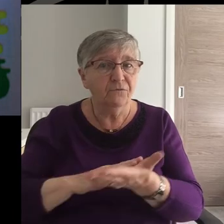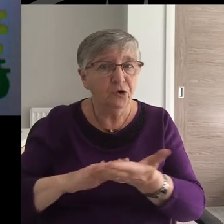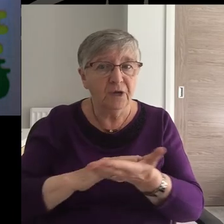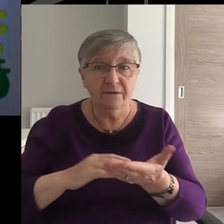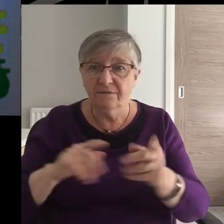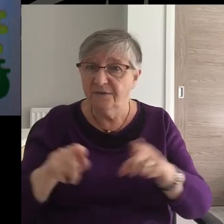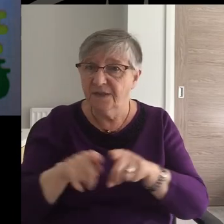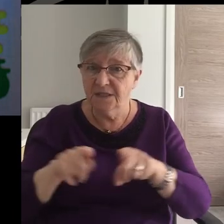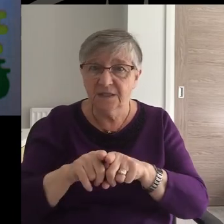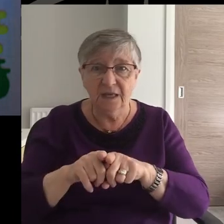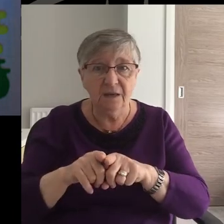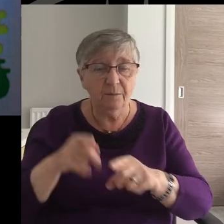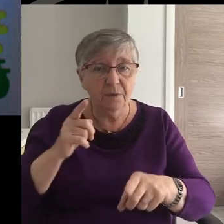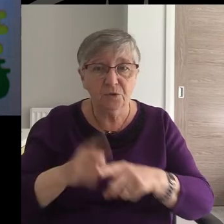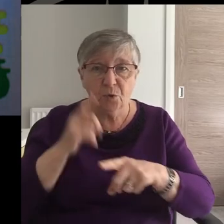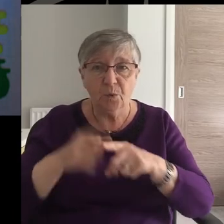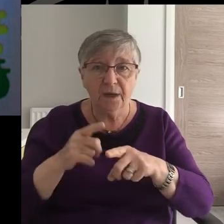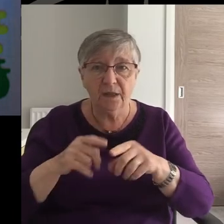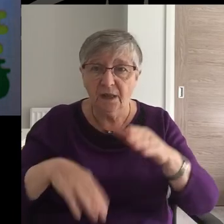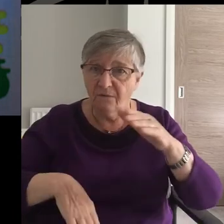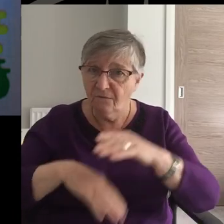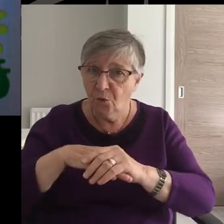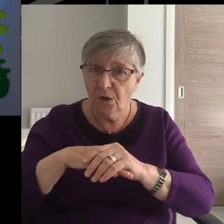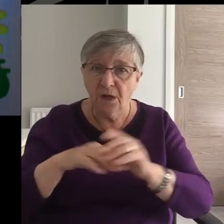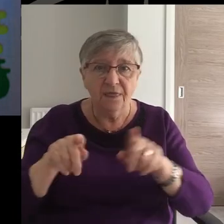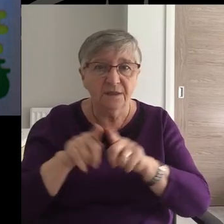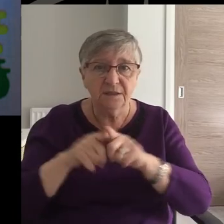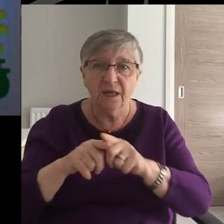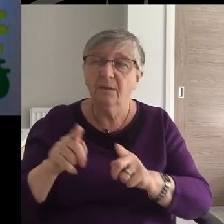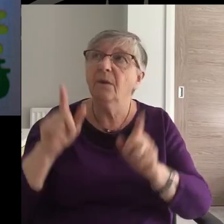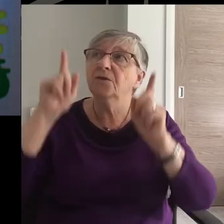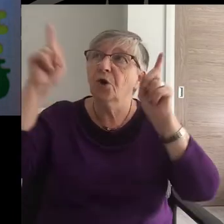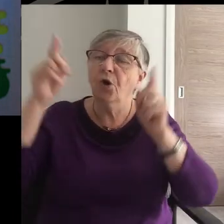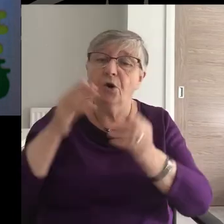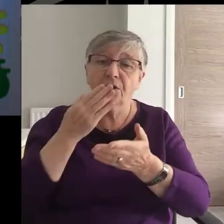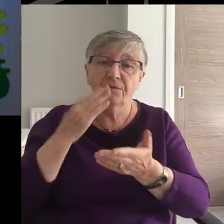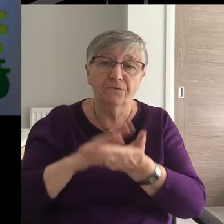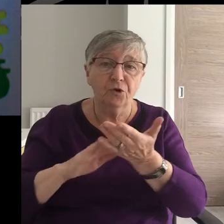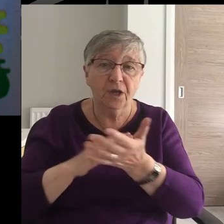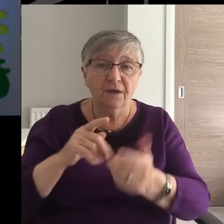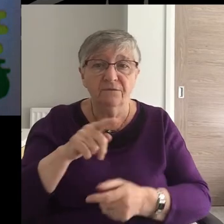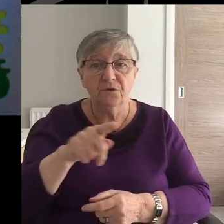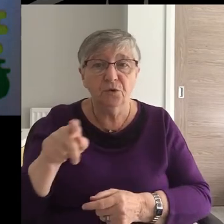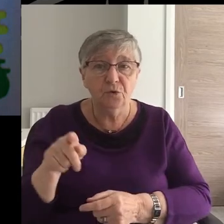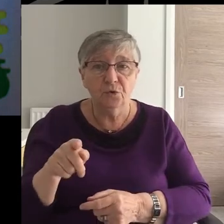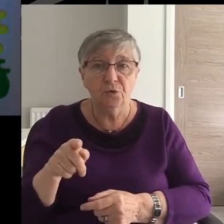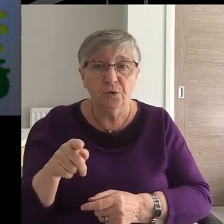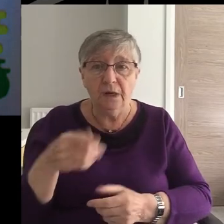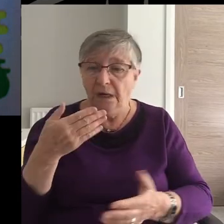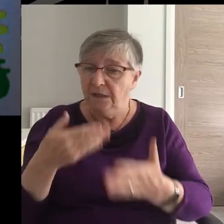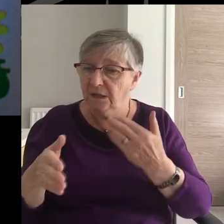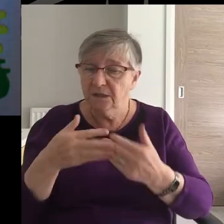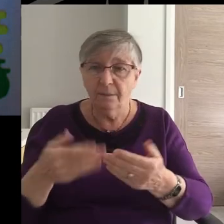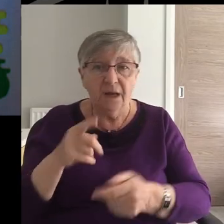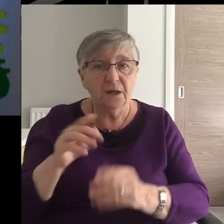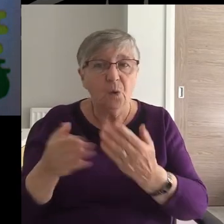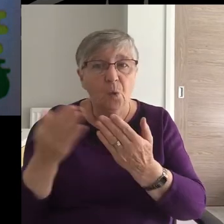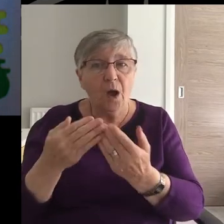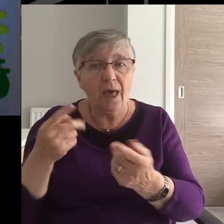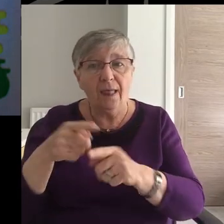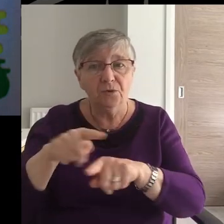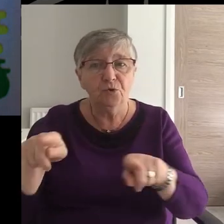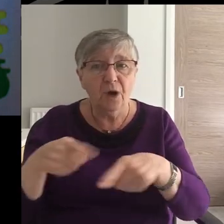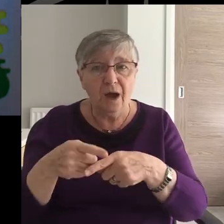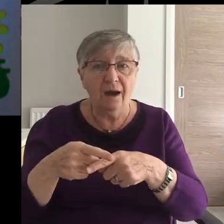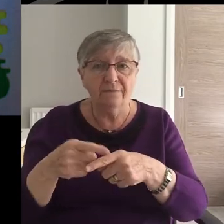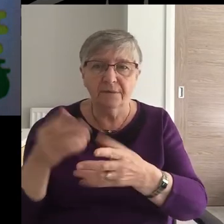Forgive as quickly and completely as the Master forgave you. And regardless of what else you put on,